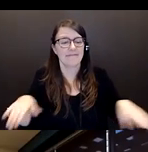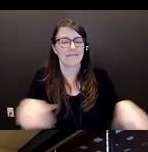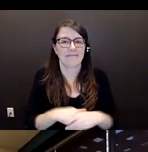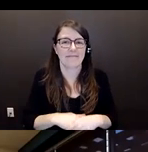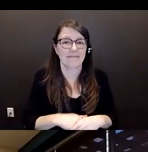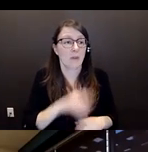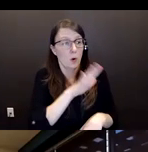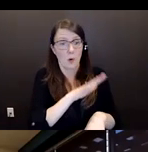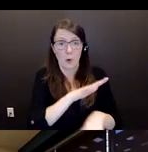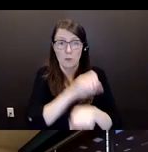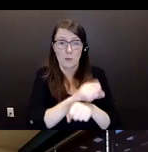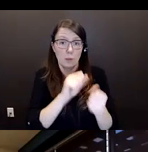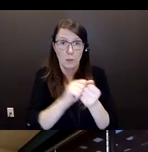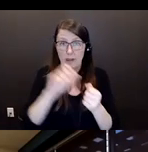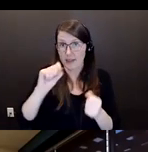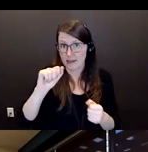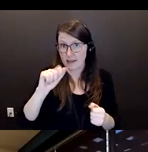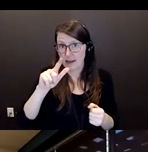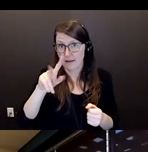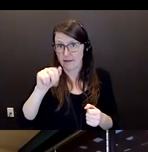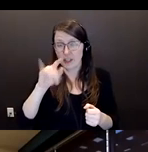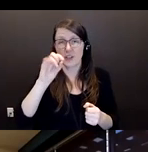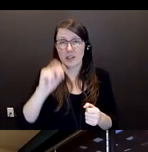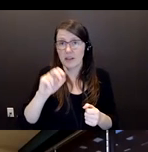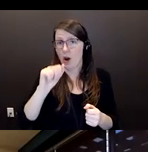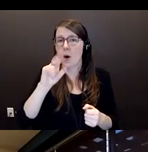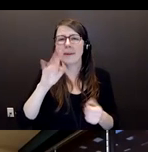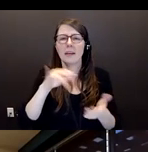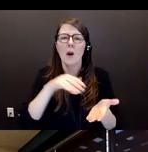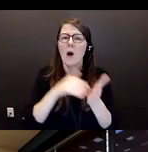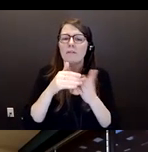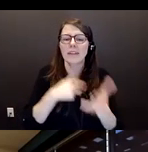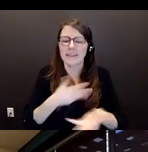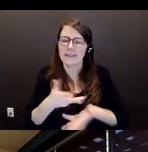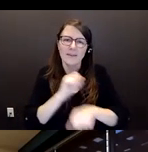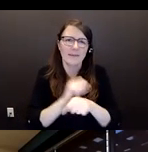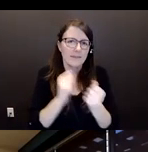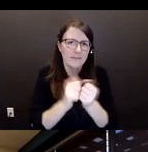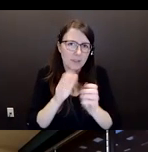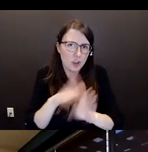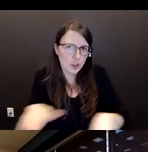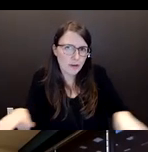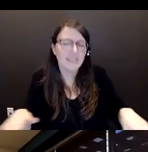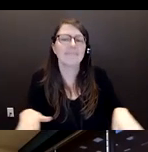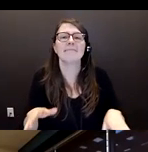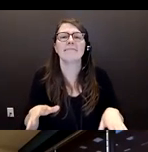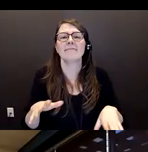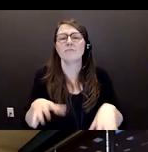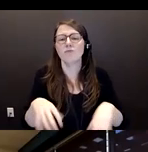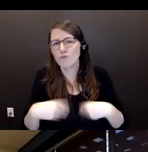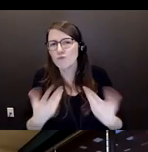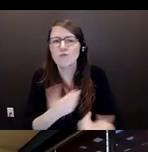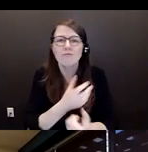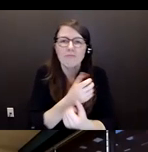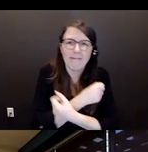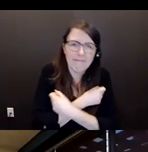appointments with the Salvation Army included dealing with children and loving them and, you know,